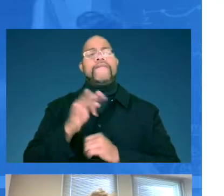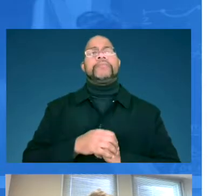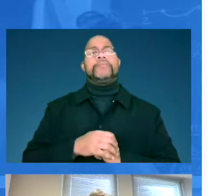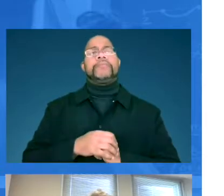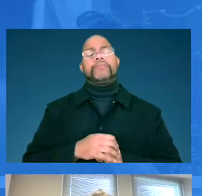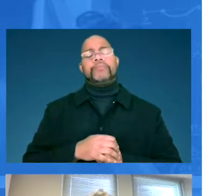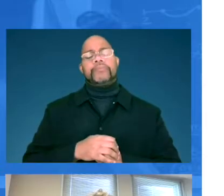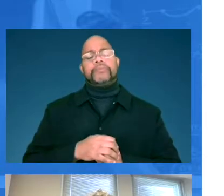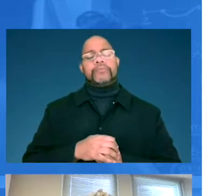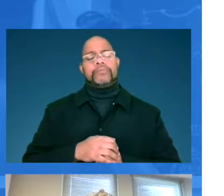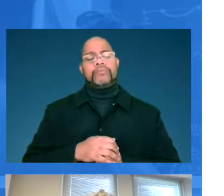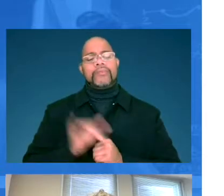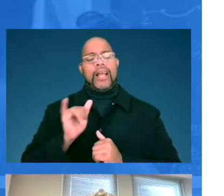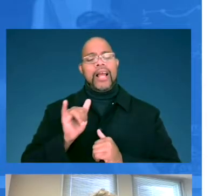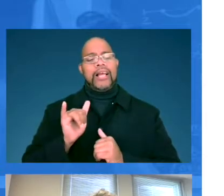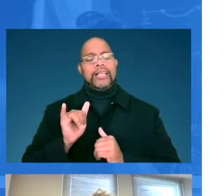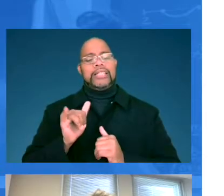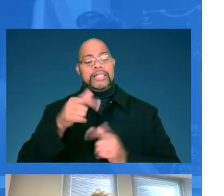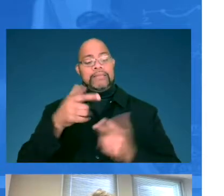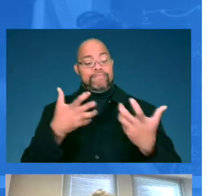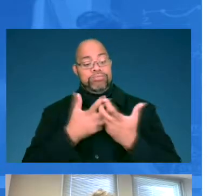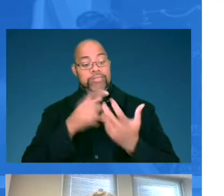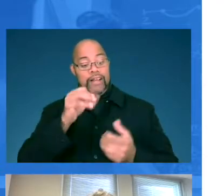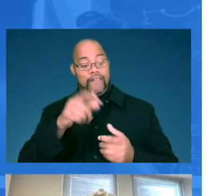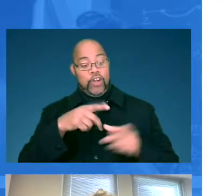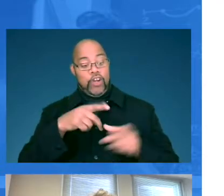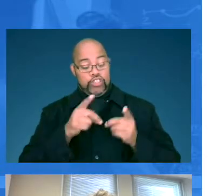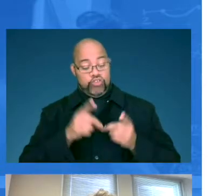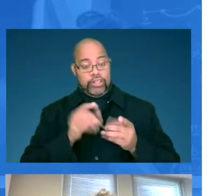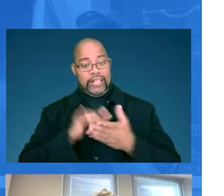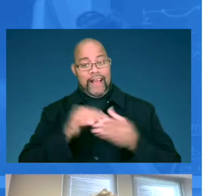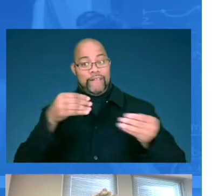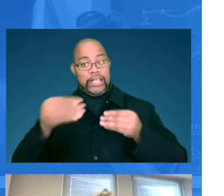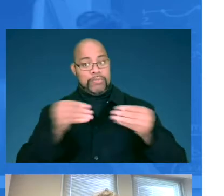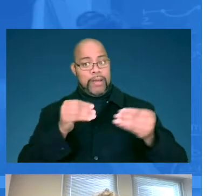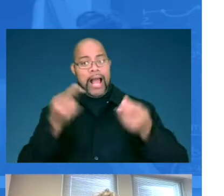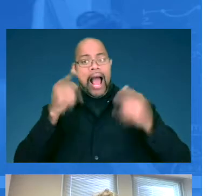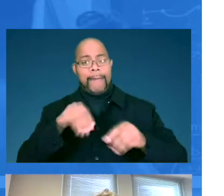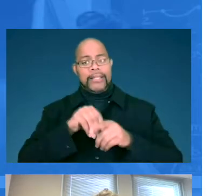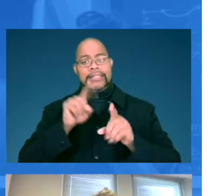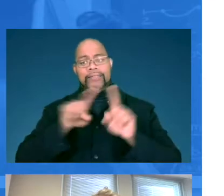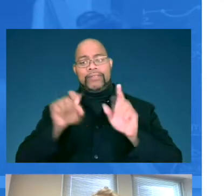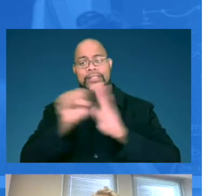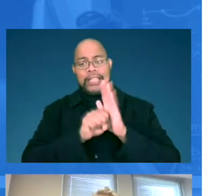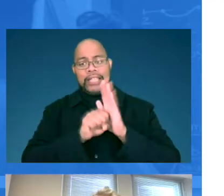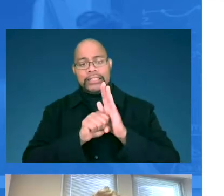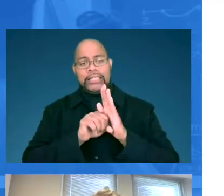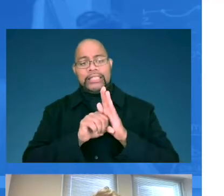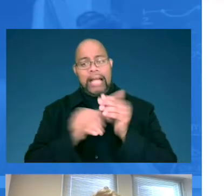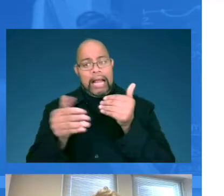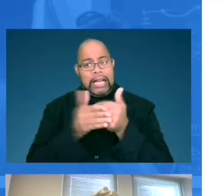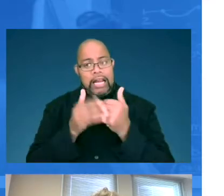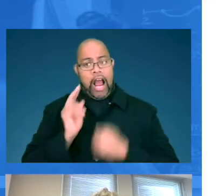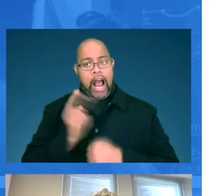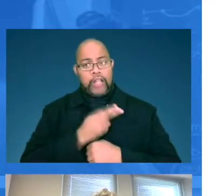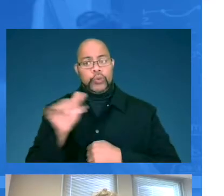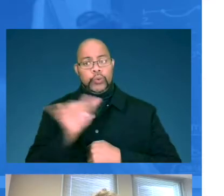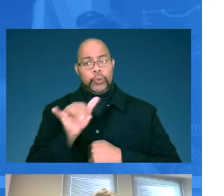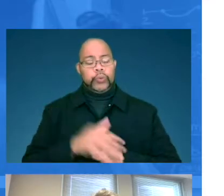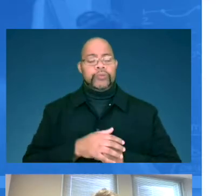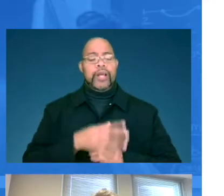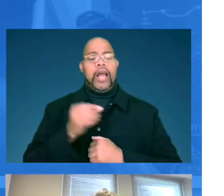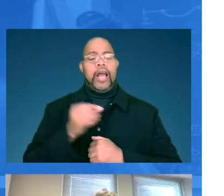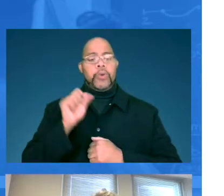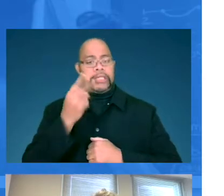sort of meeting the needs of our districts, this flexibility is happening in states that are near us as well.